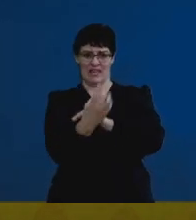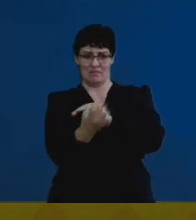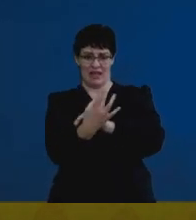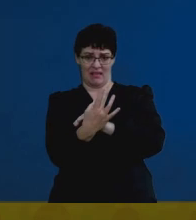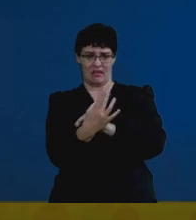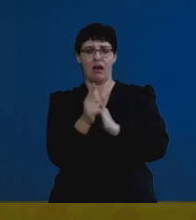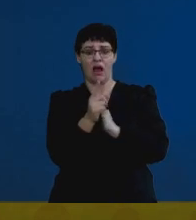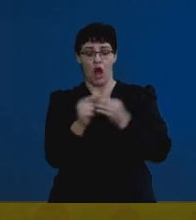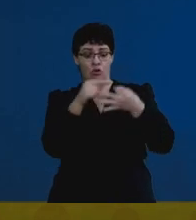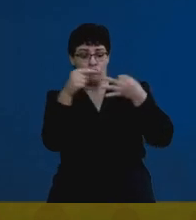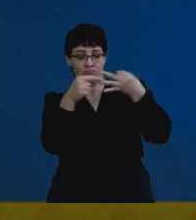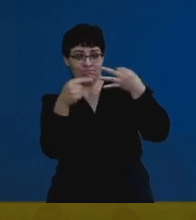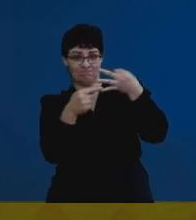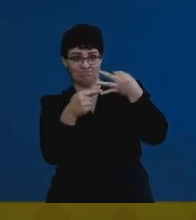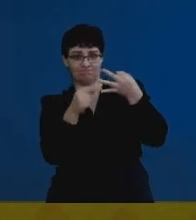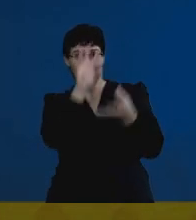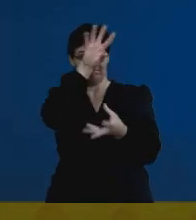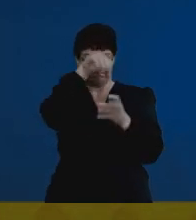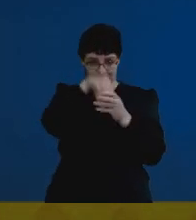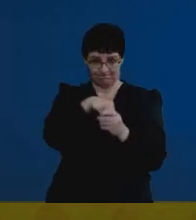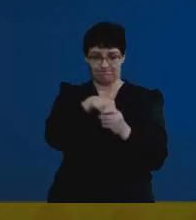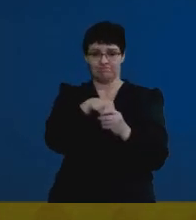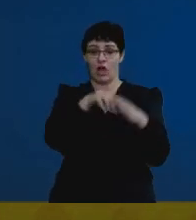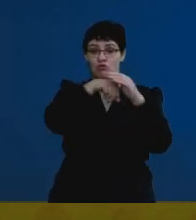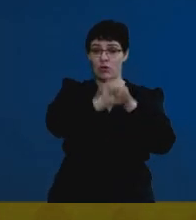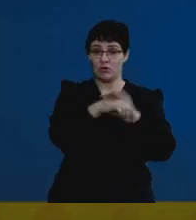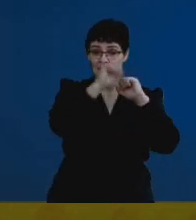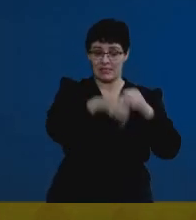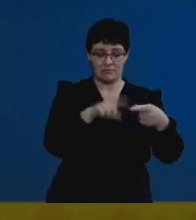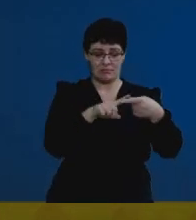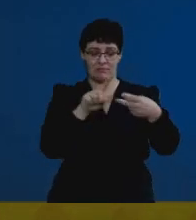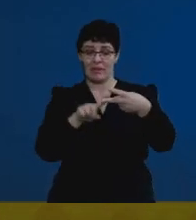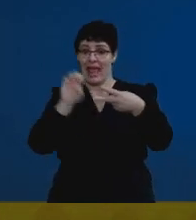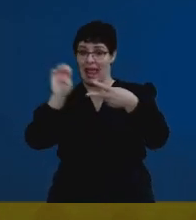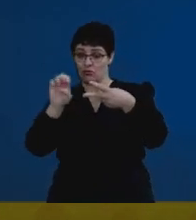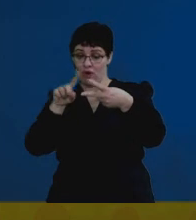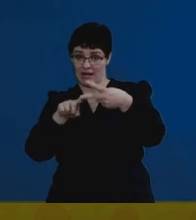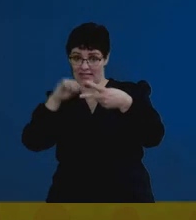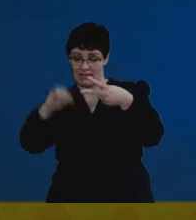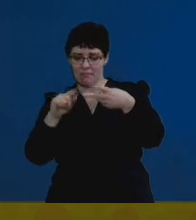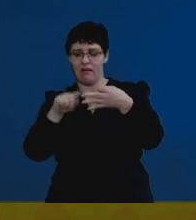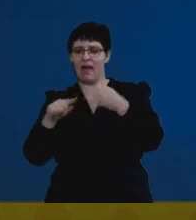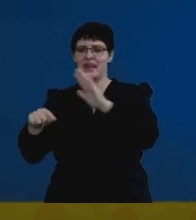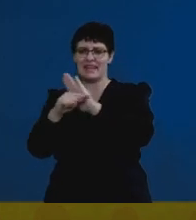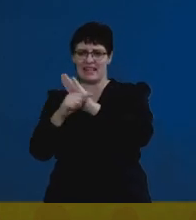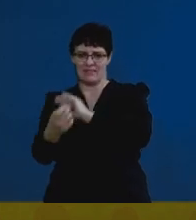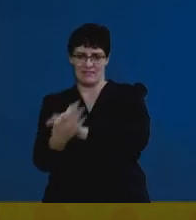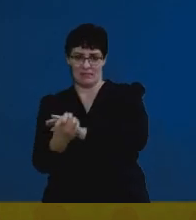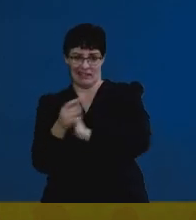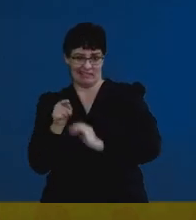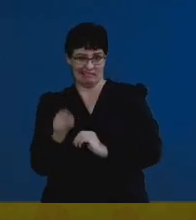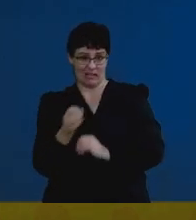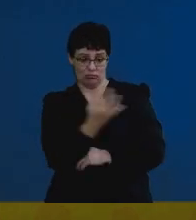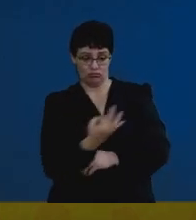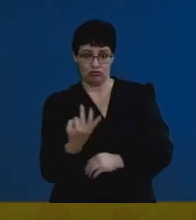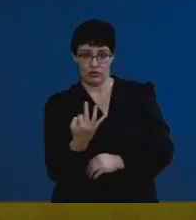to bring those three concepts in. So, it's the reproductive system, the endocrine system, and the concept of negative feedback. Let's get